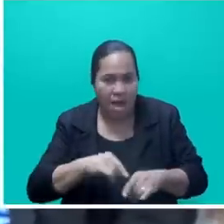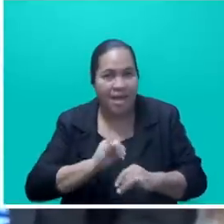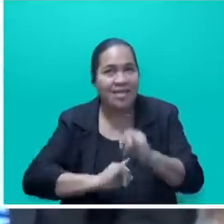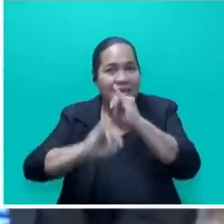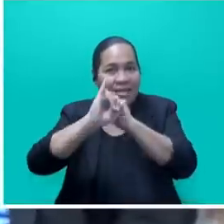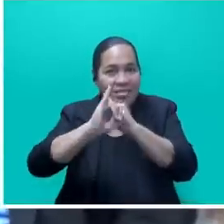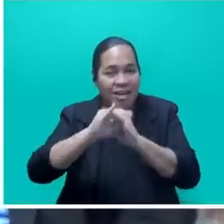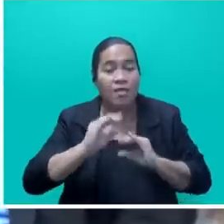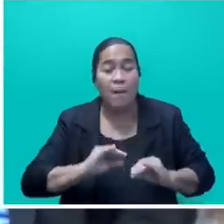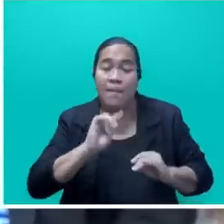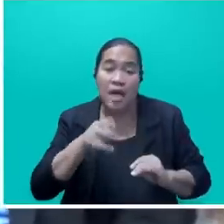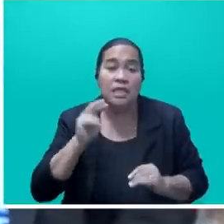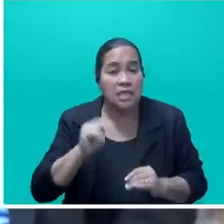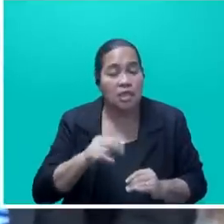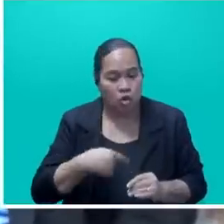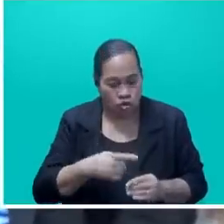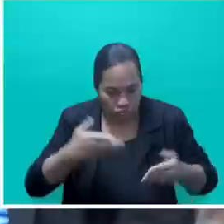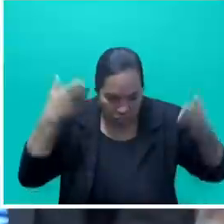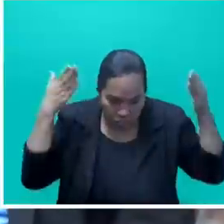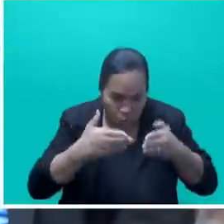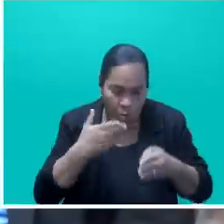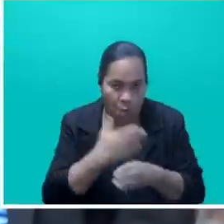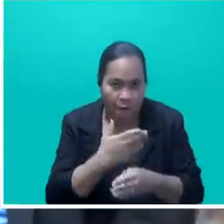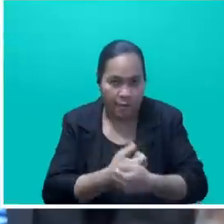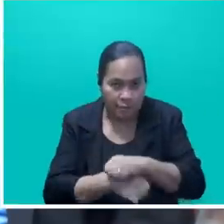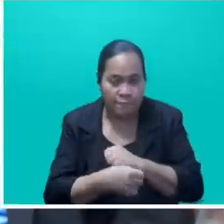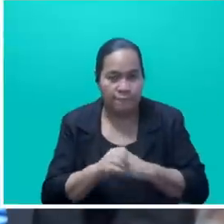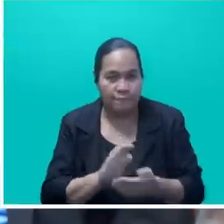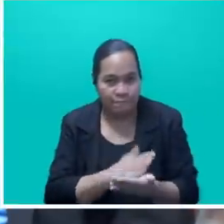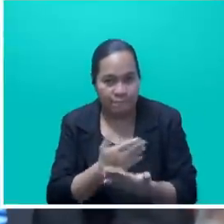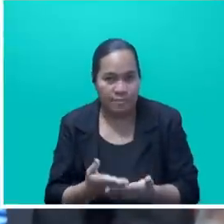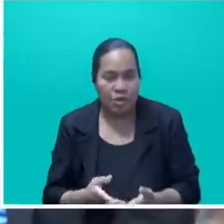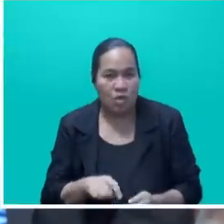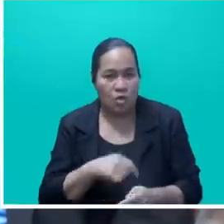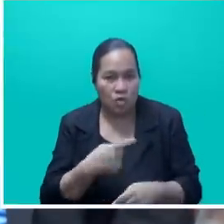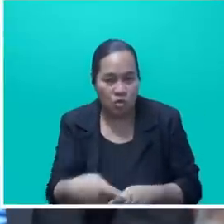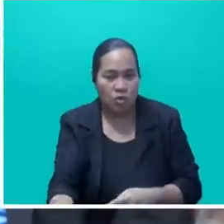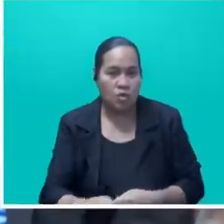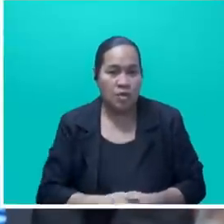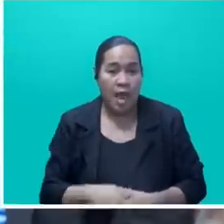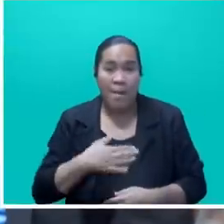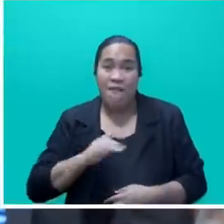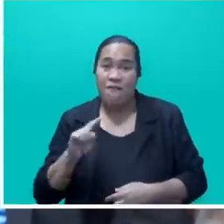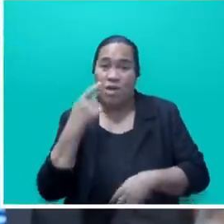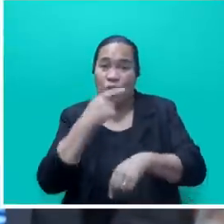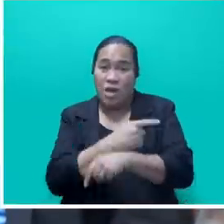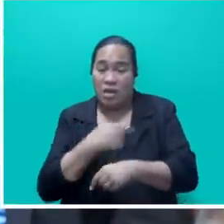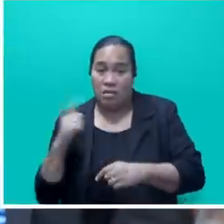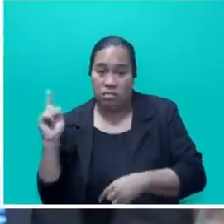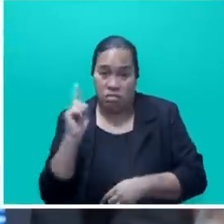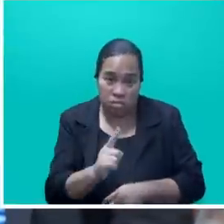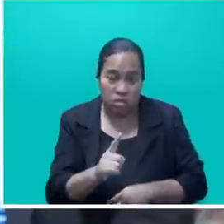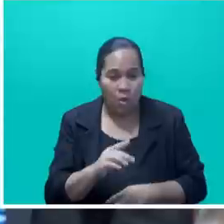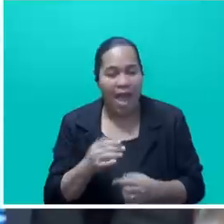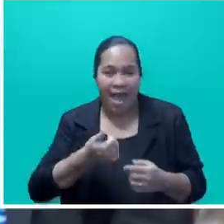said, we need to work on that intensely. In my first week in office, we allowed the commencement of an important